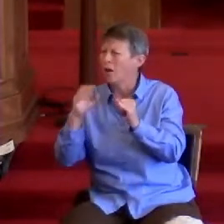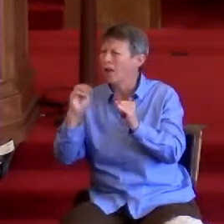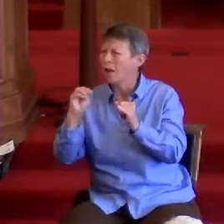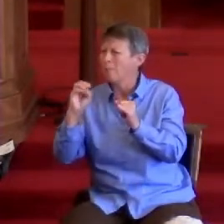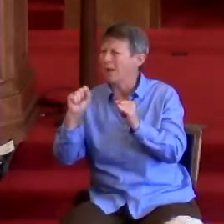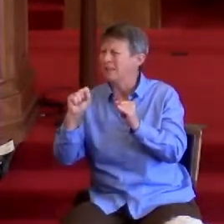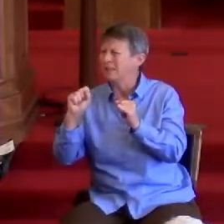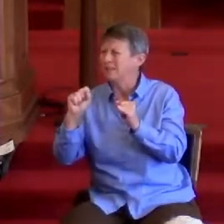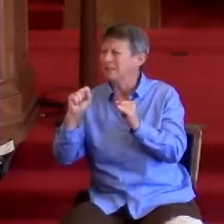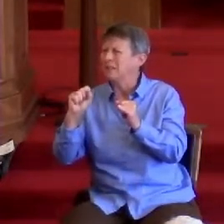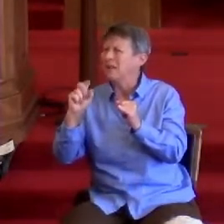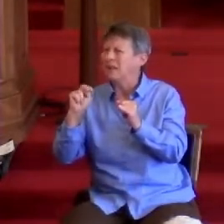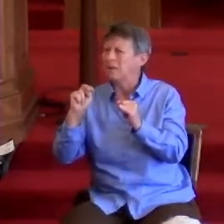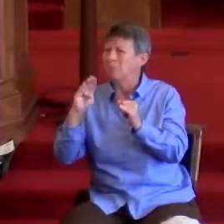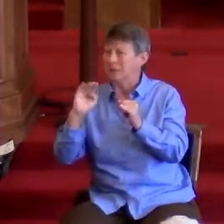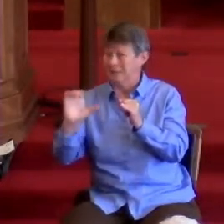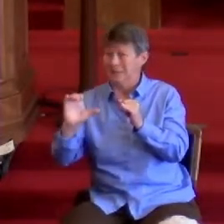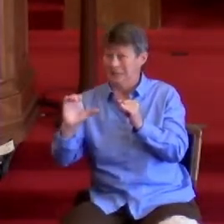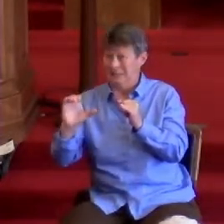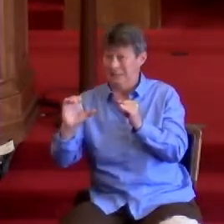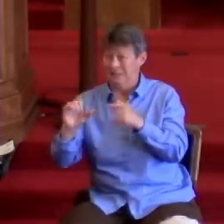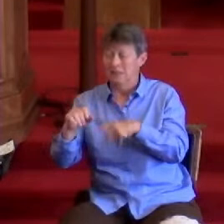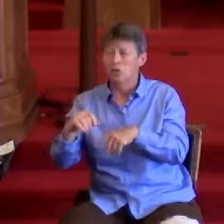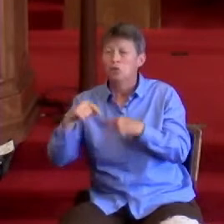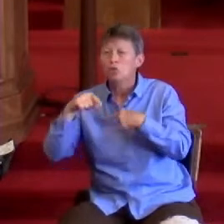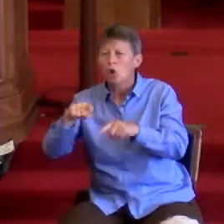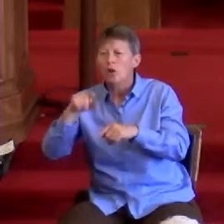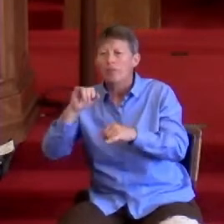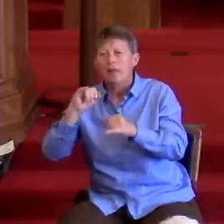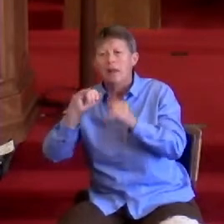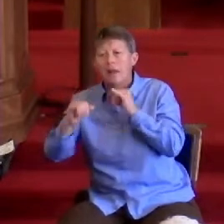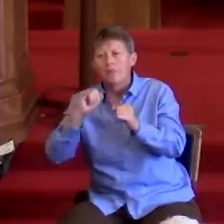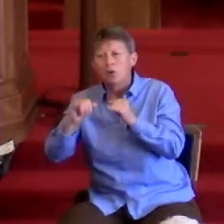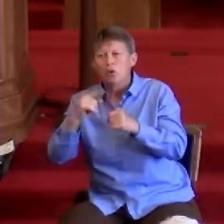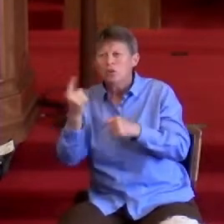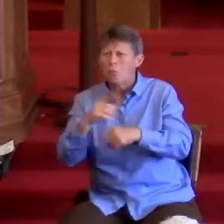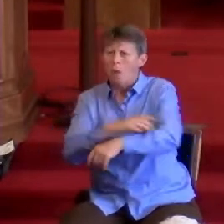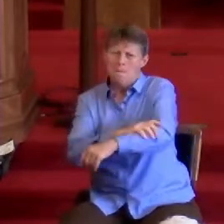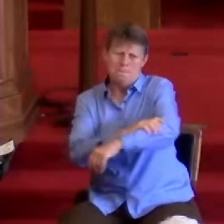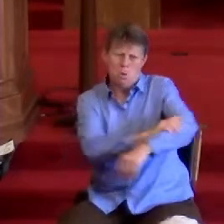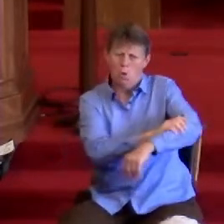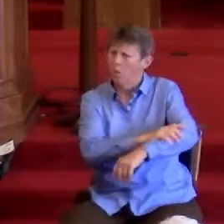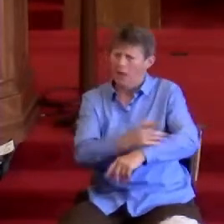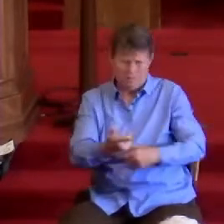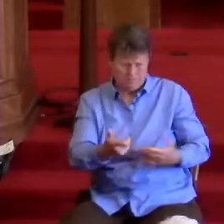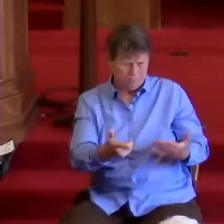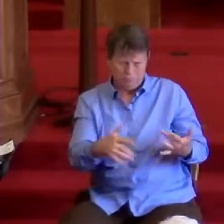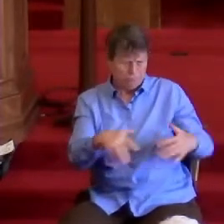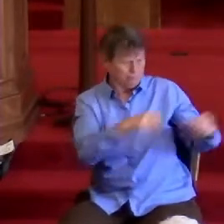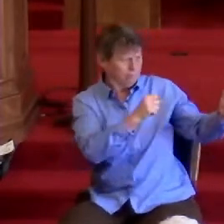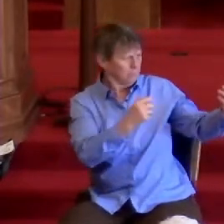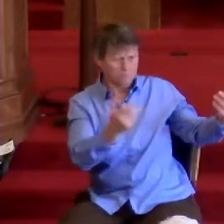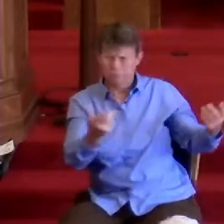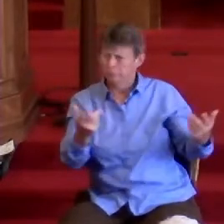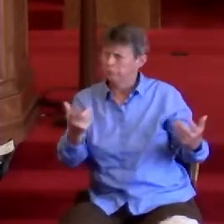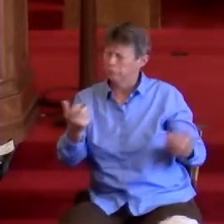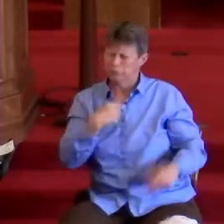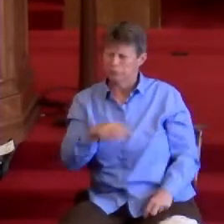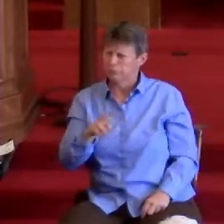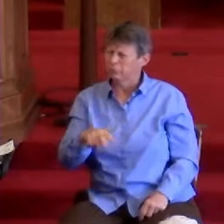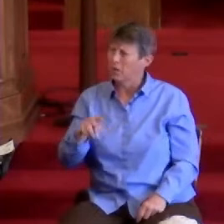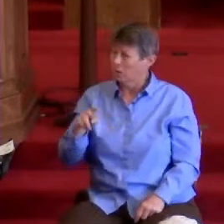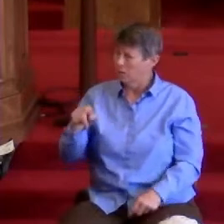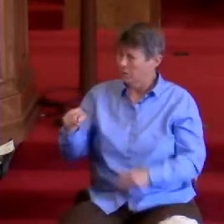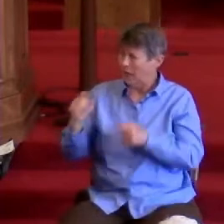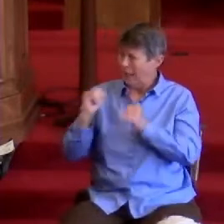in the middle of the interview, someone pulled on Reverend Blackman's arm, and all of a sudden, she was gone. Joy Reid